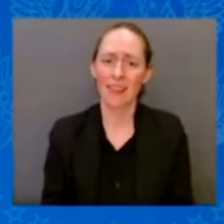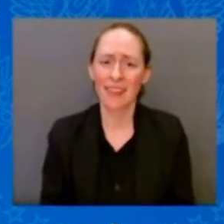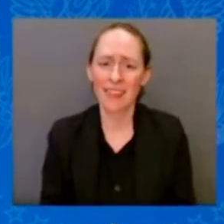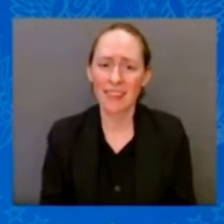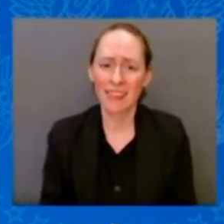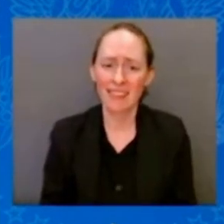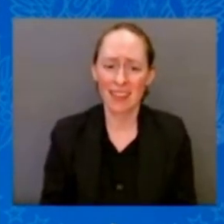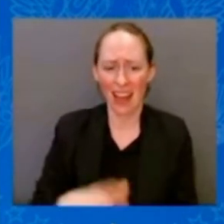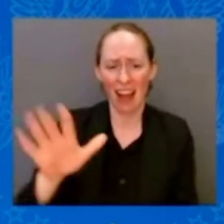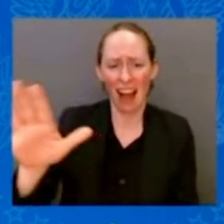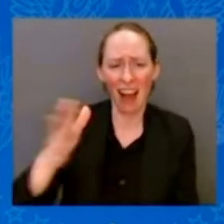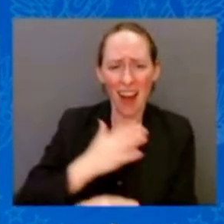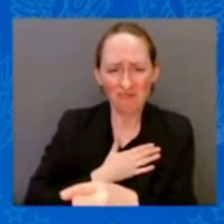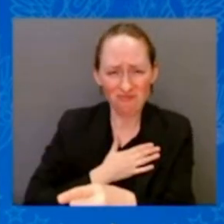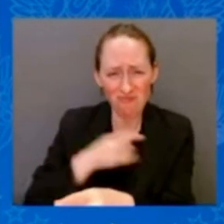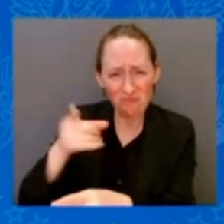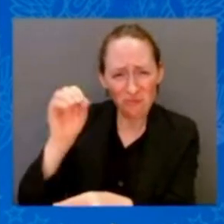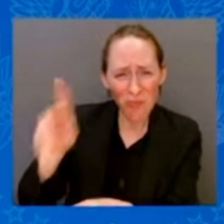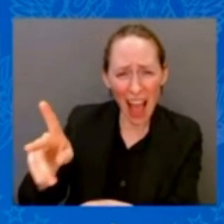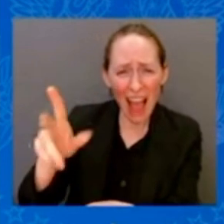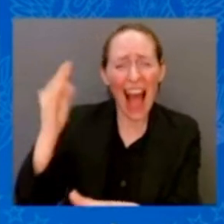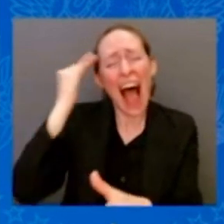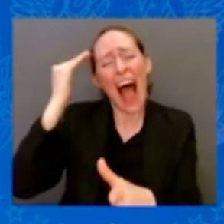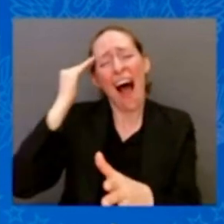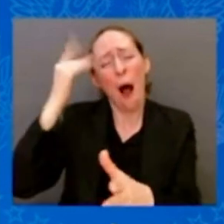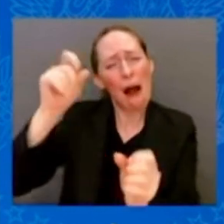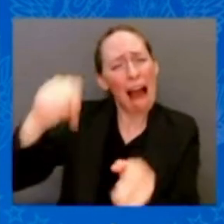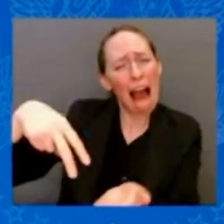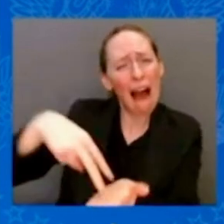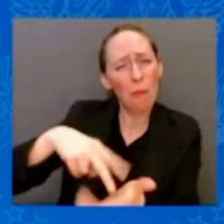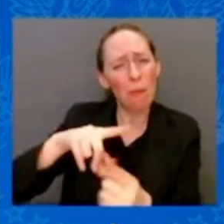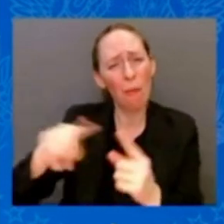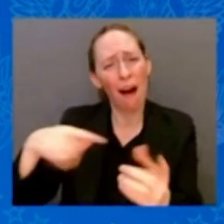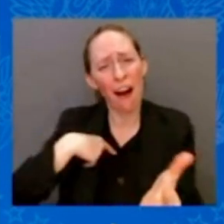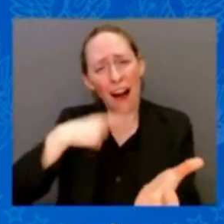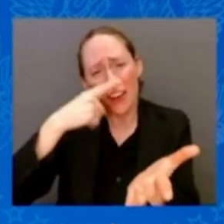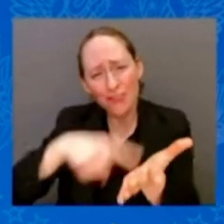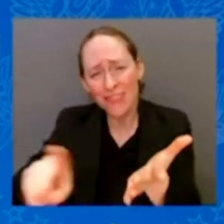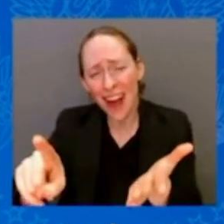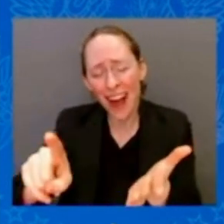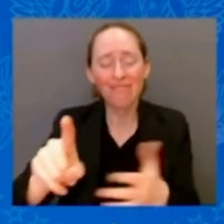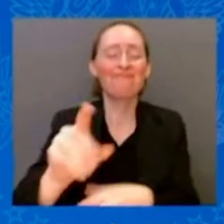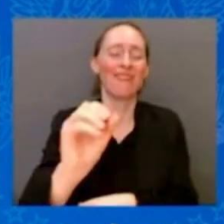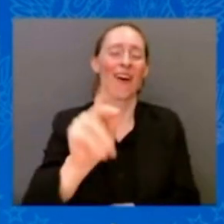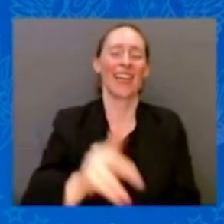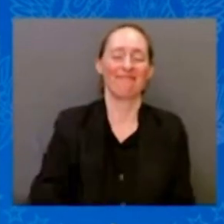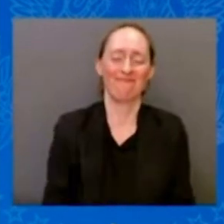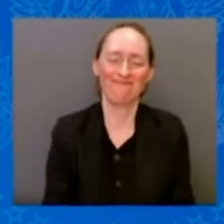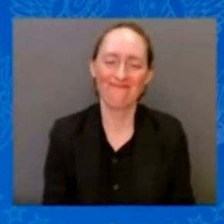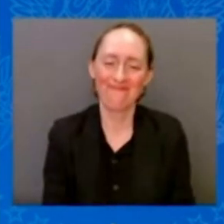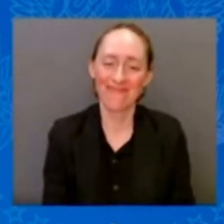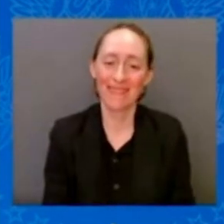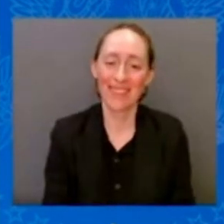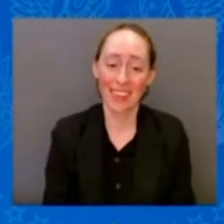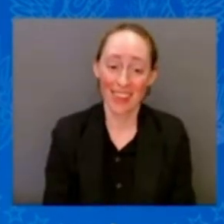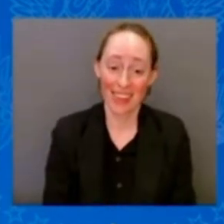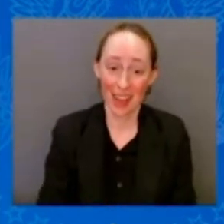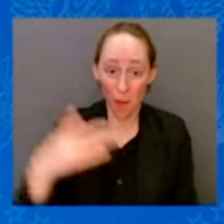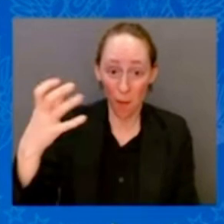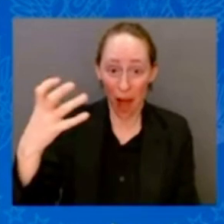sure? I know you can do it, but — All right. If you want to come up on stage, you can do that, too, if you want to.